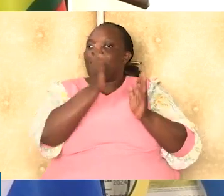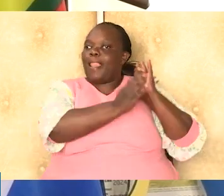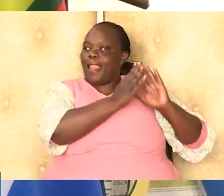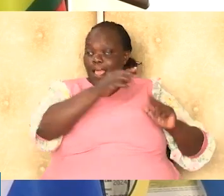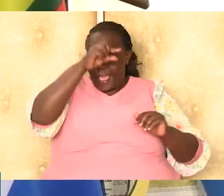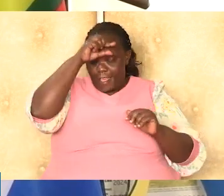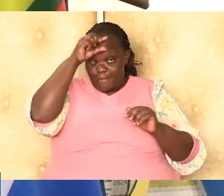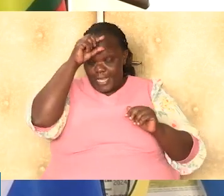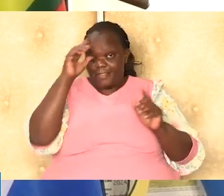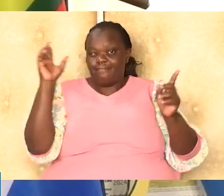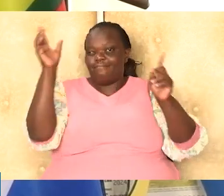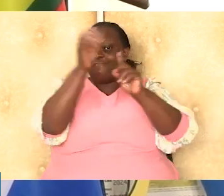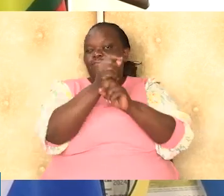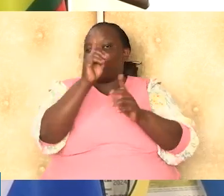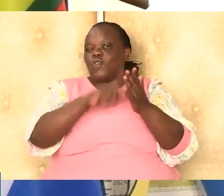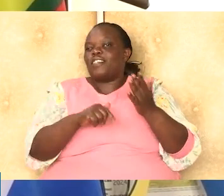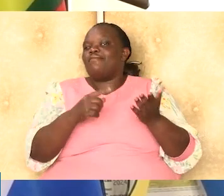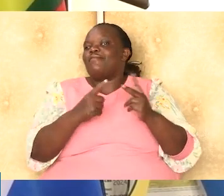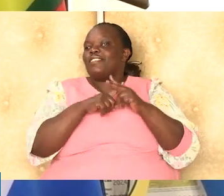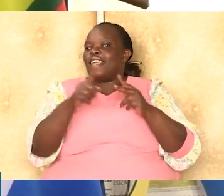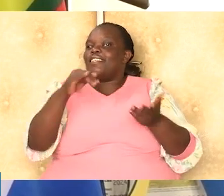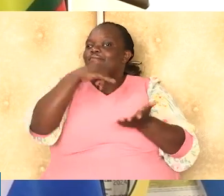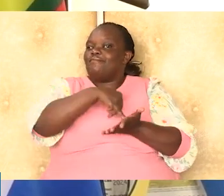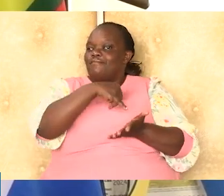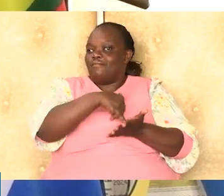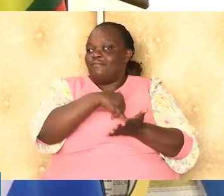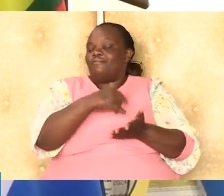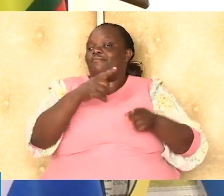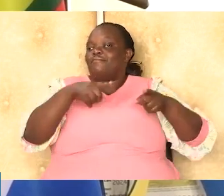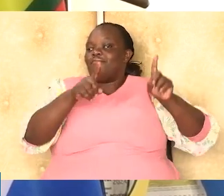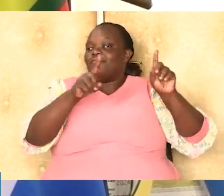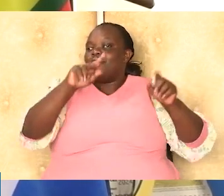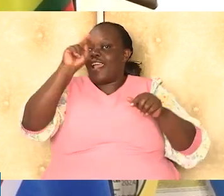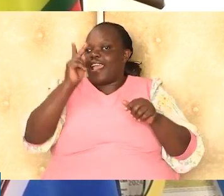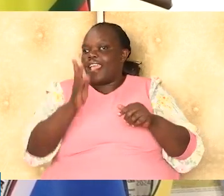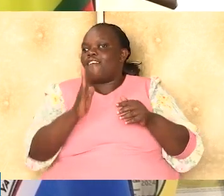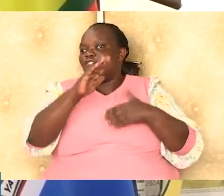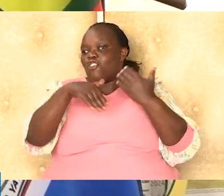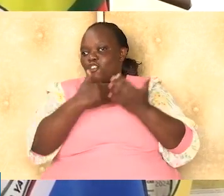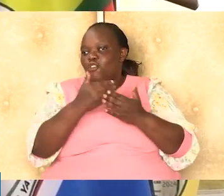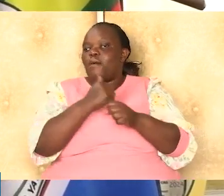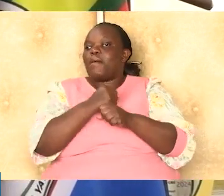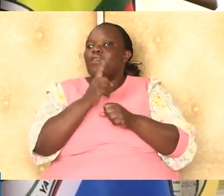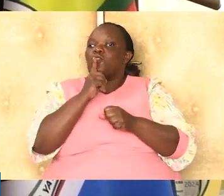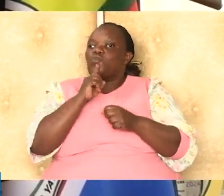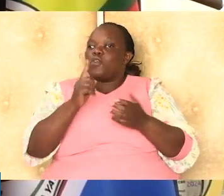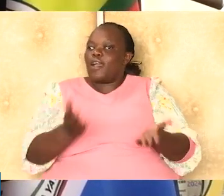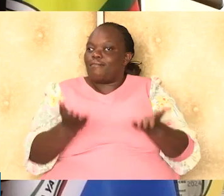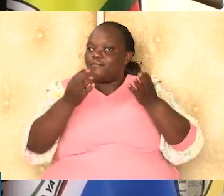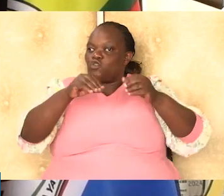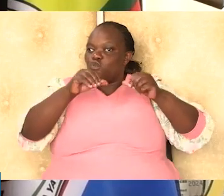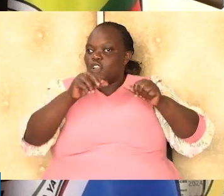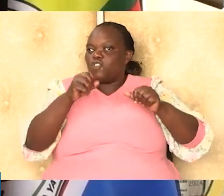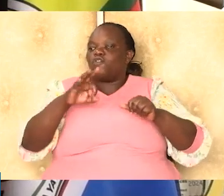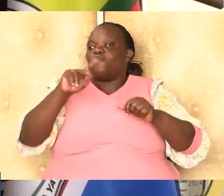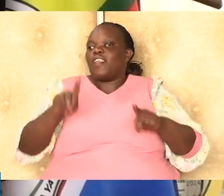the government aims at fostering an inclusive, prosperous Kenya for all and to ensure enhanced quality of